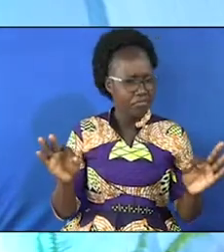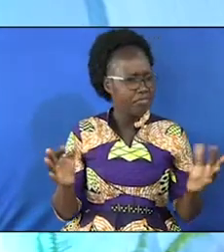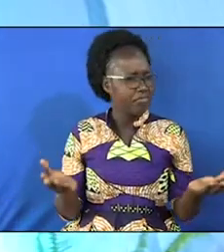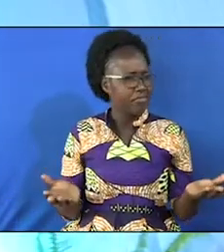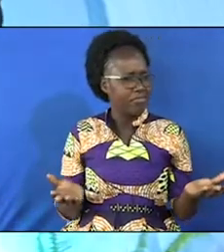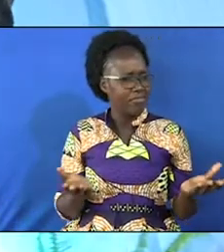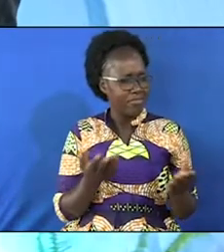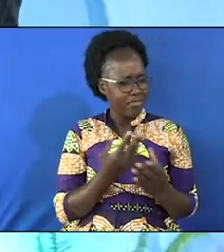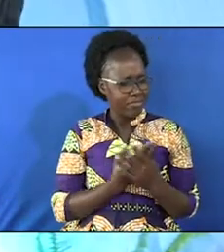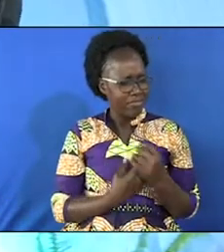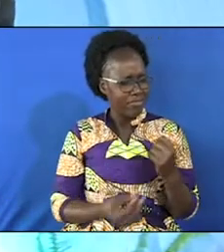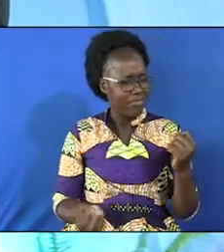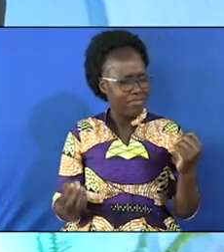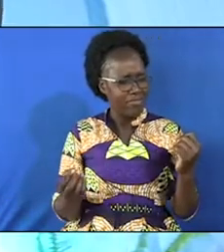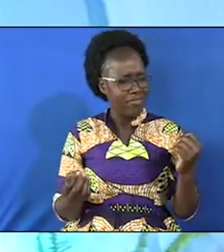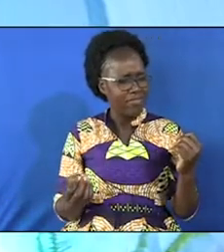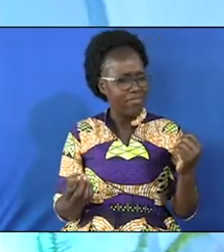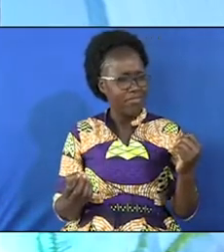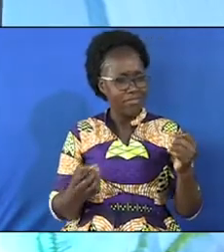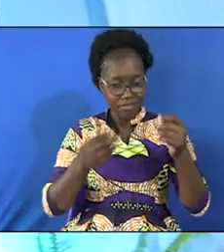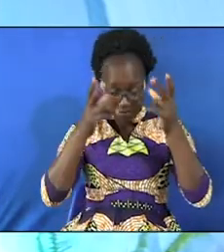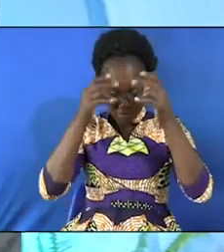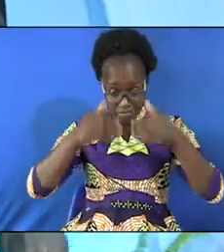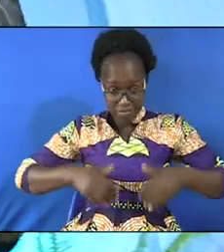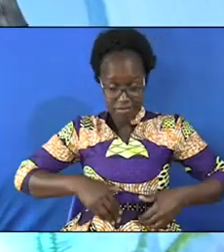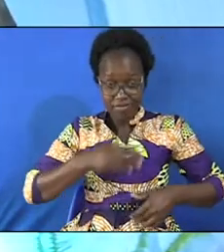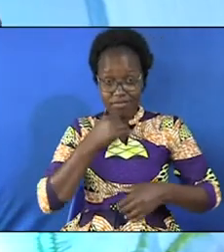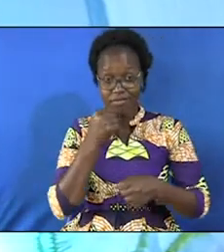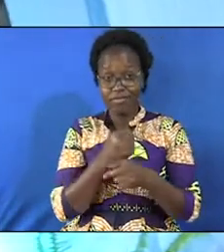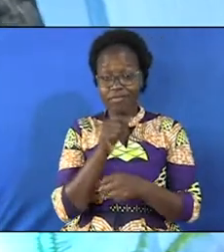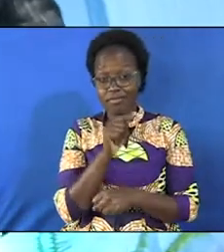my friend only a evil young man can do that